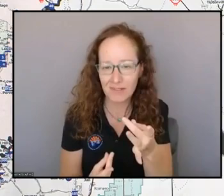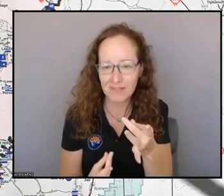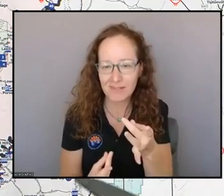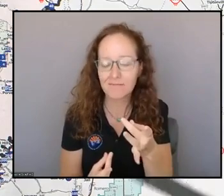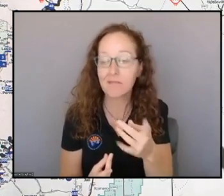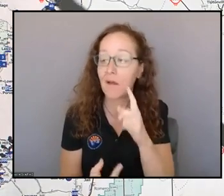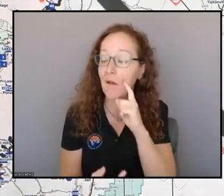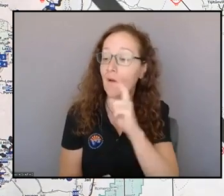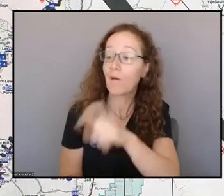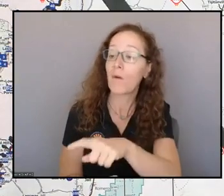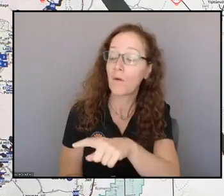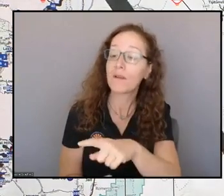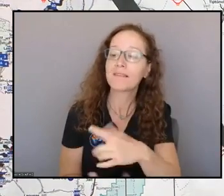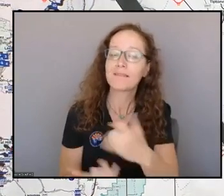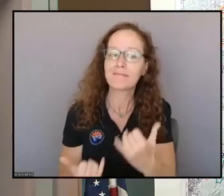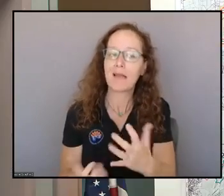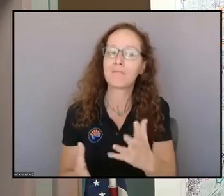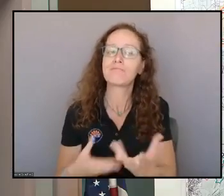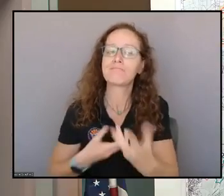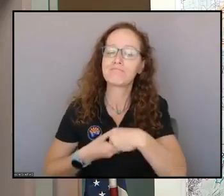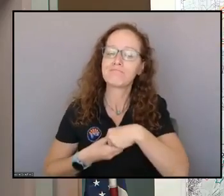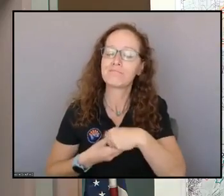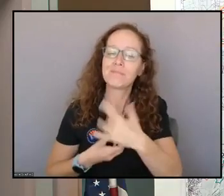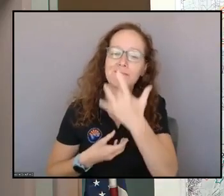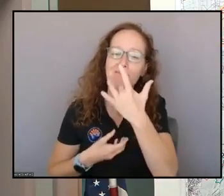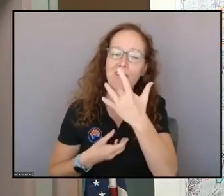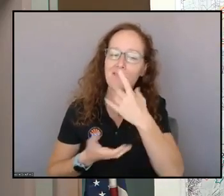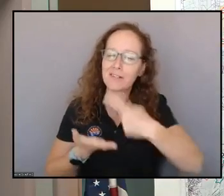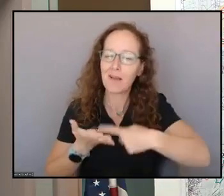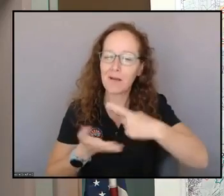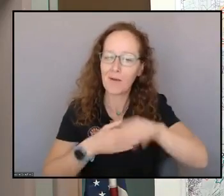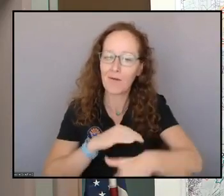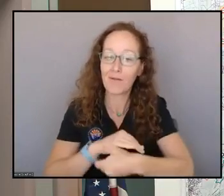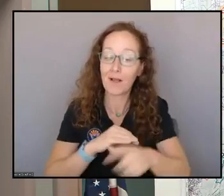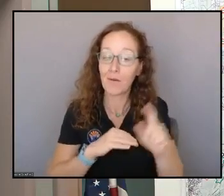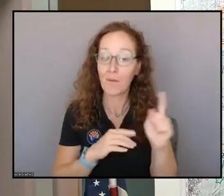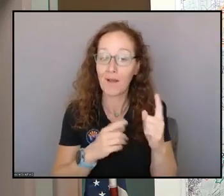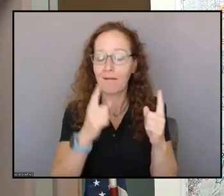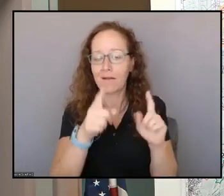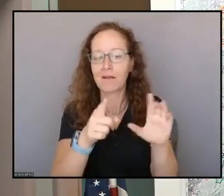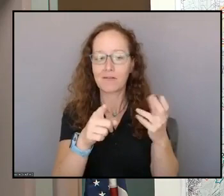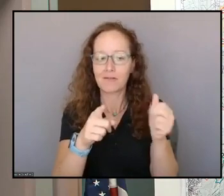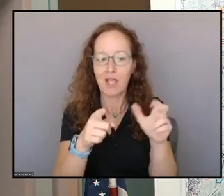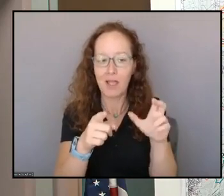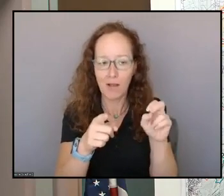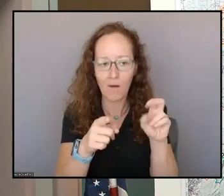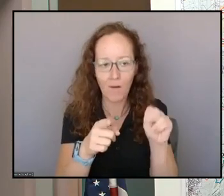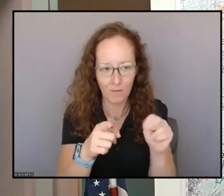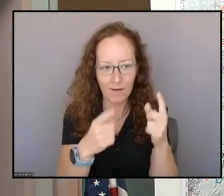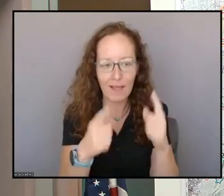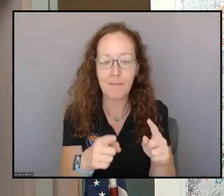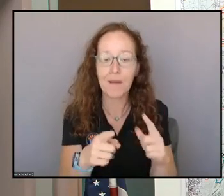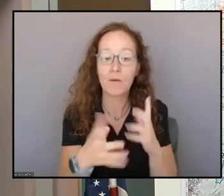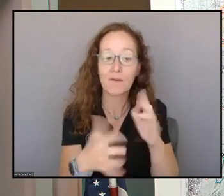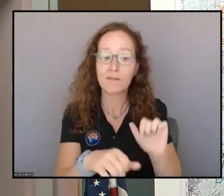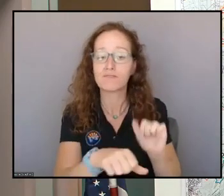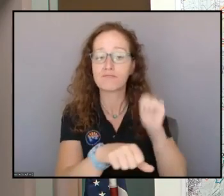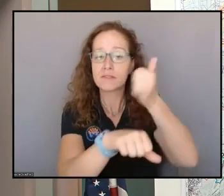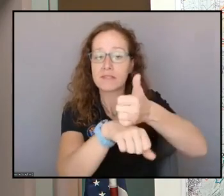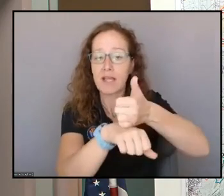about for overnight is up at Chaconne. So we have a little weather station up there.